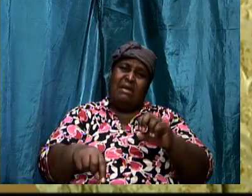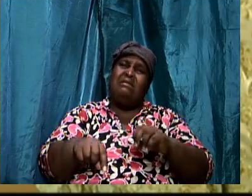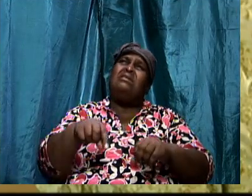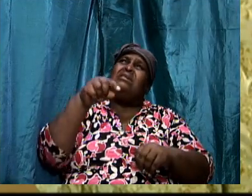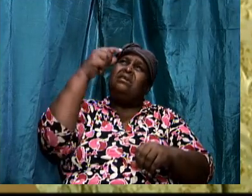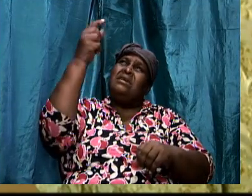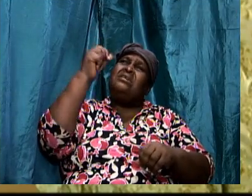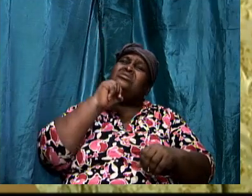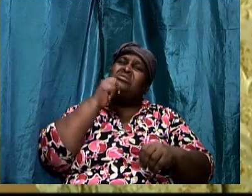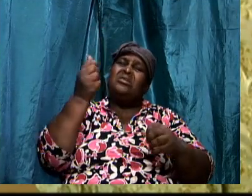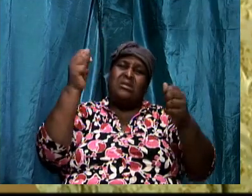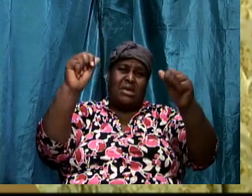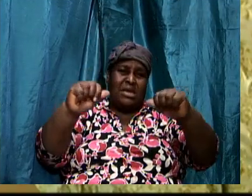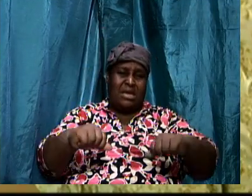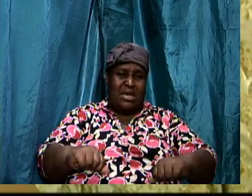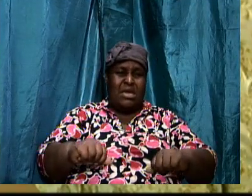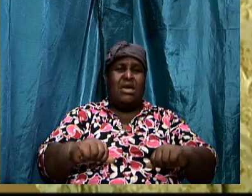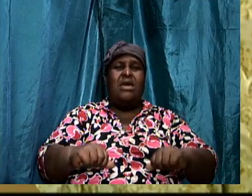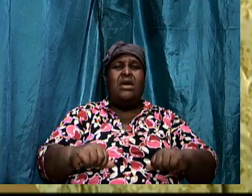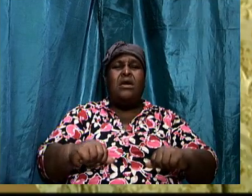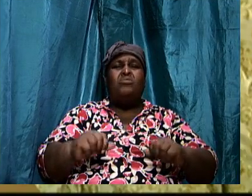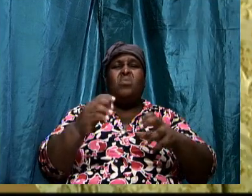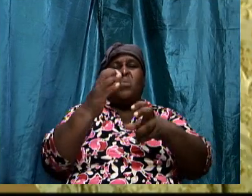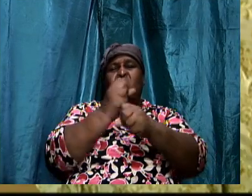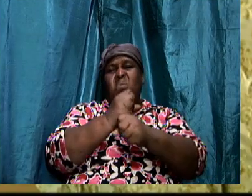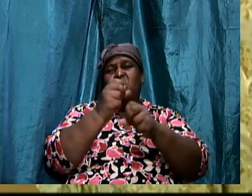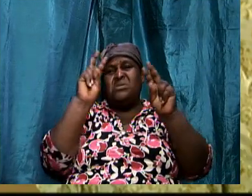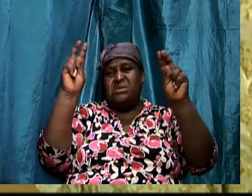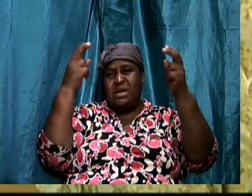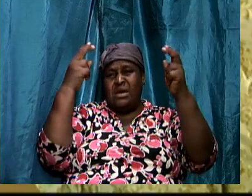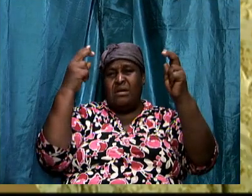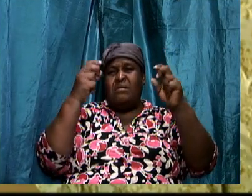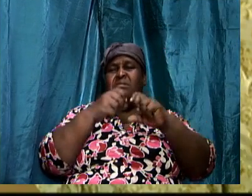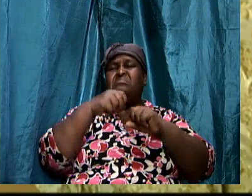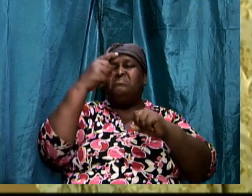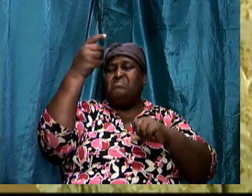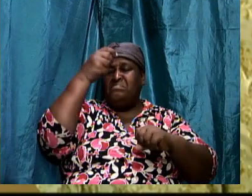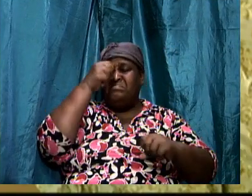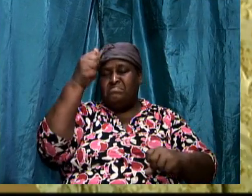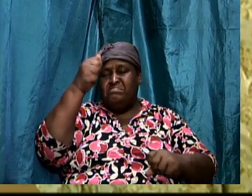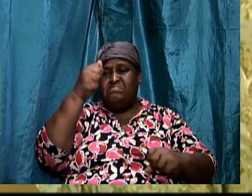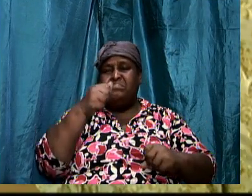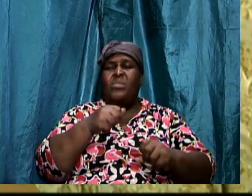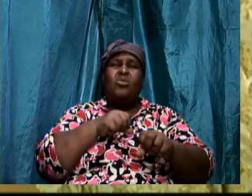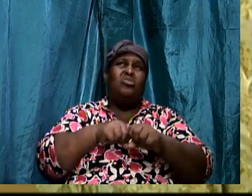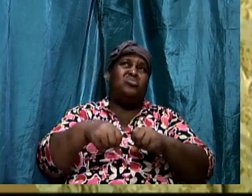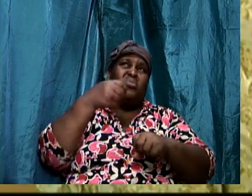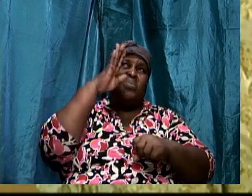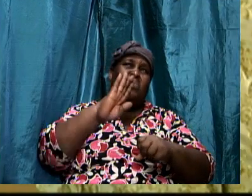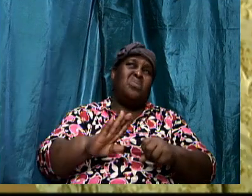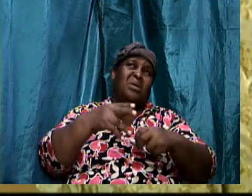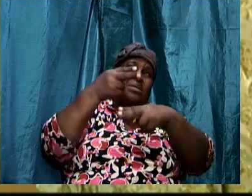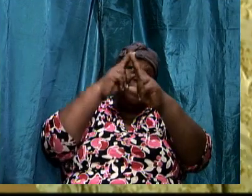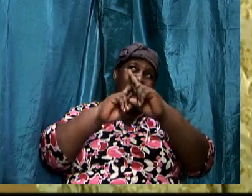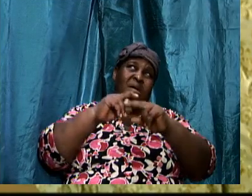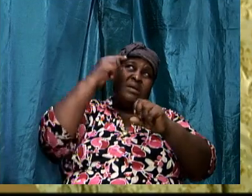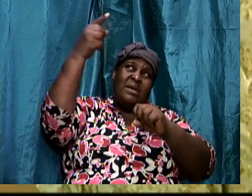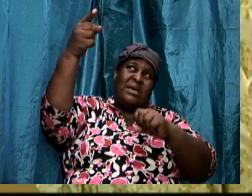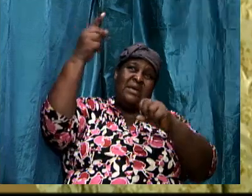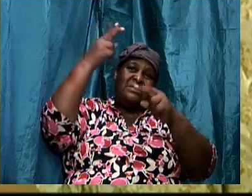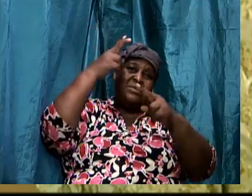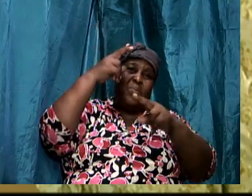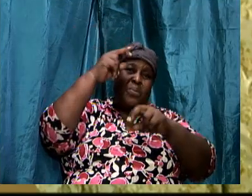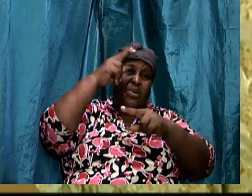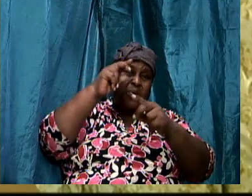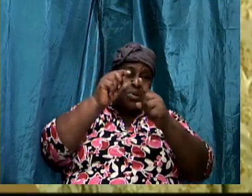And so He honors His Word above His very name. And so